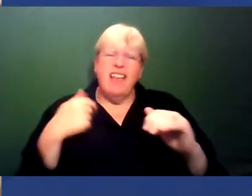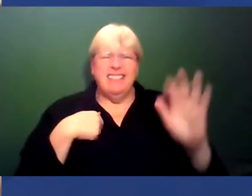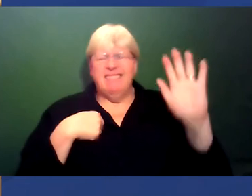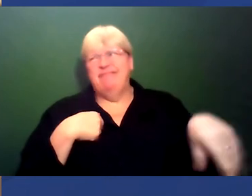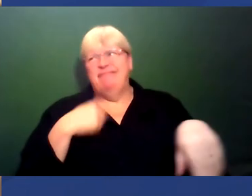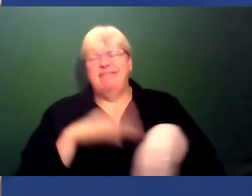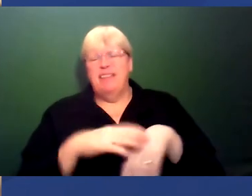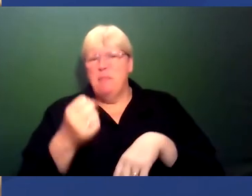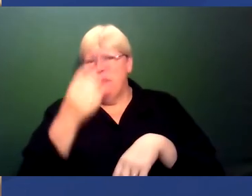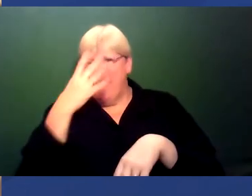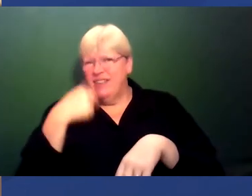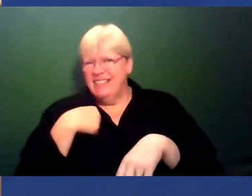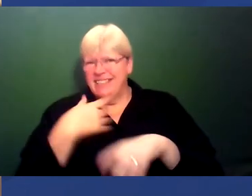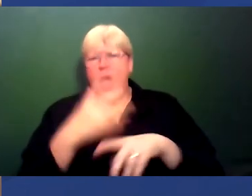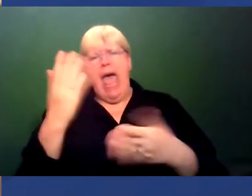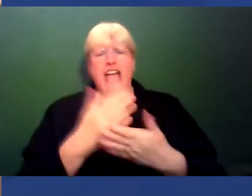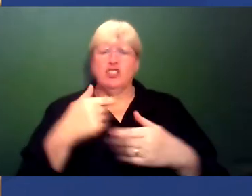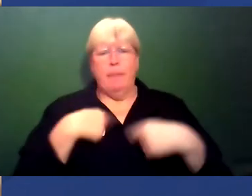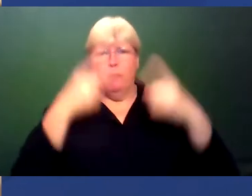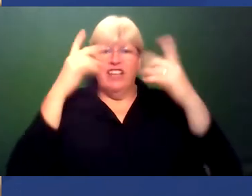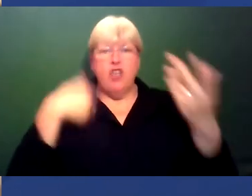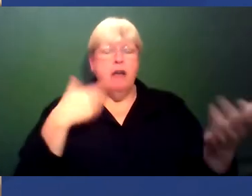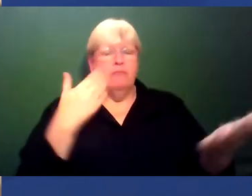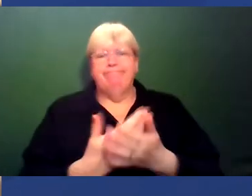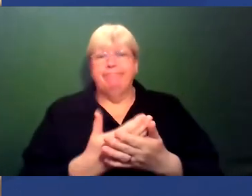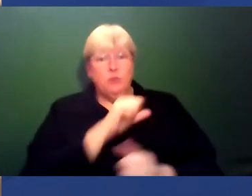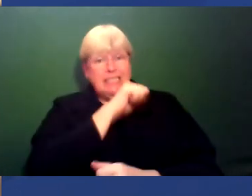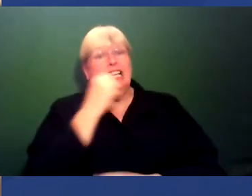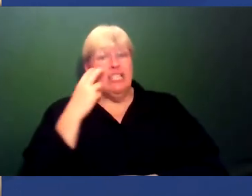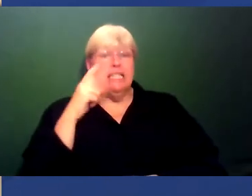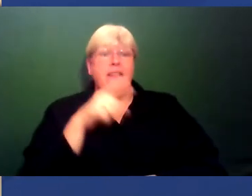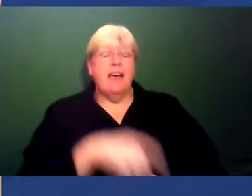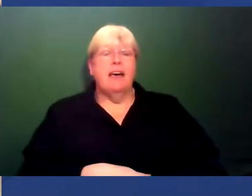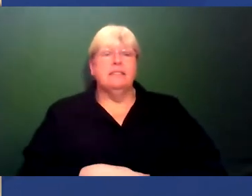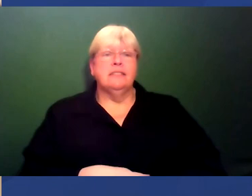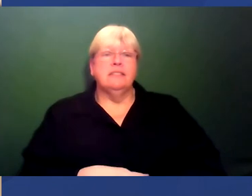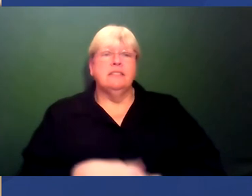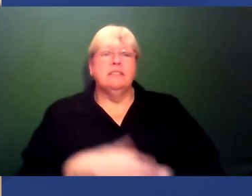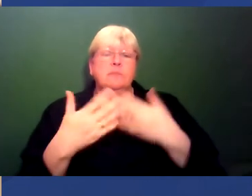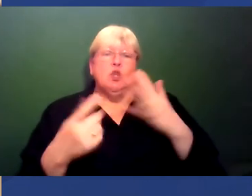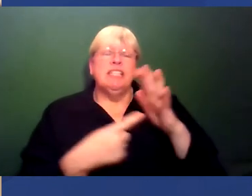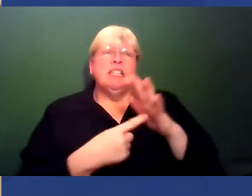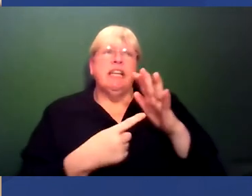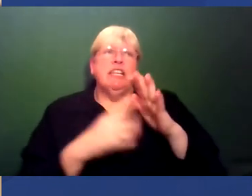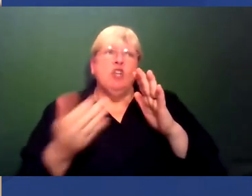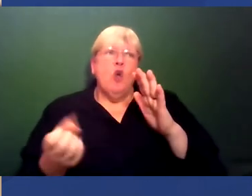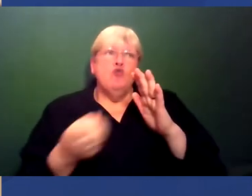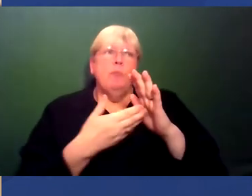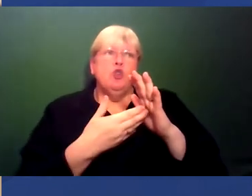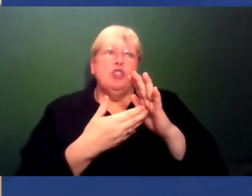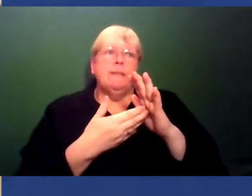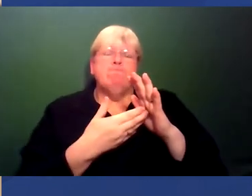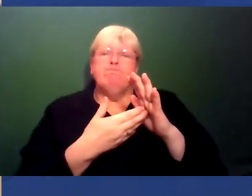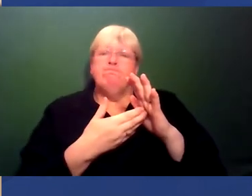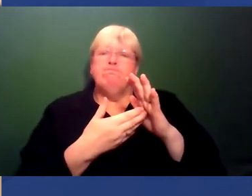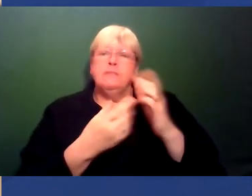a bit embarrassing to talk about it but it was nice to see that in terms of a more significant contribution and something which